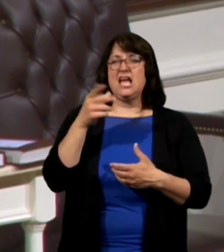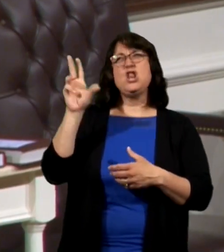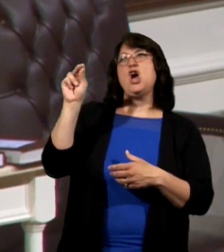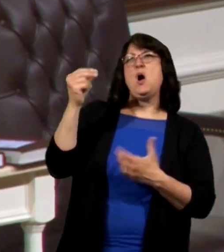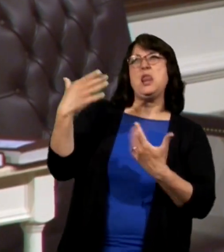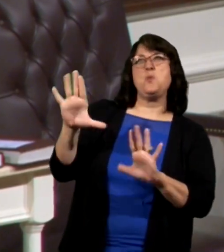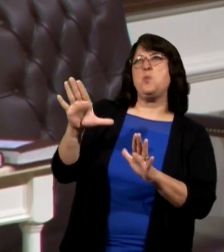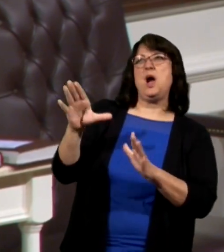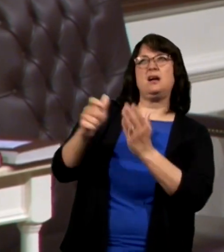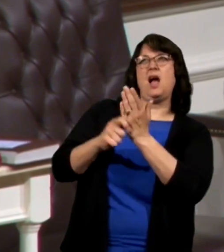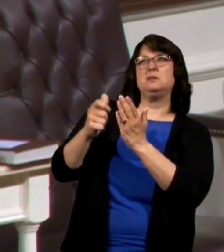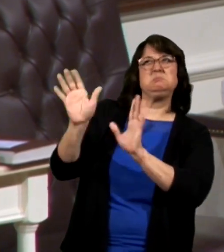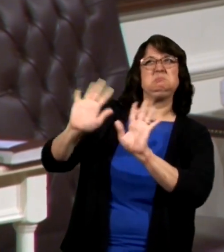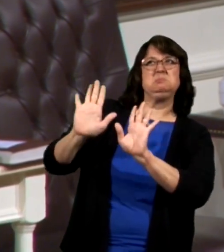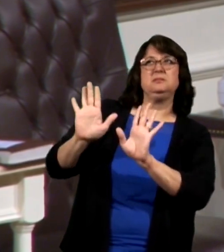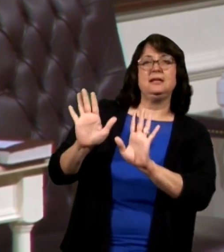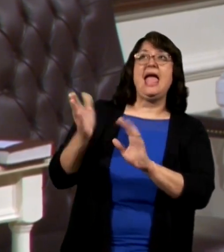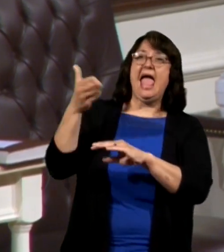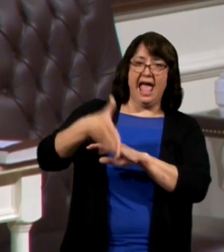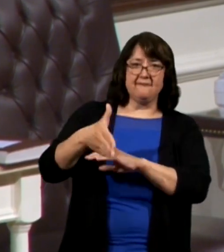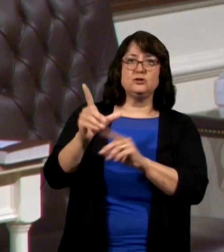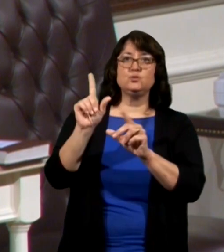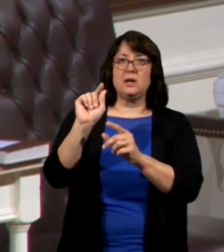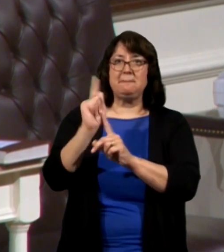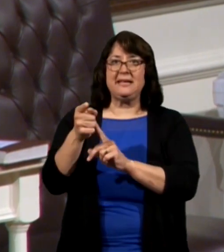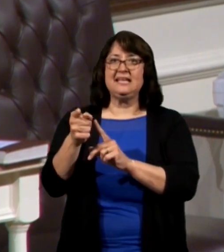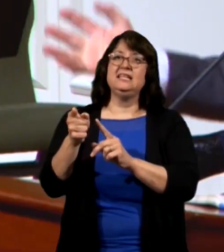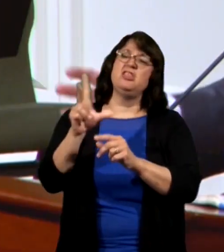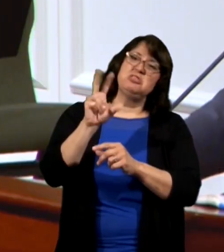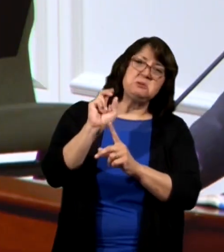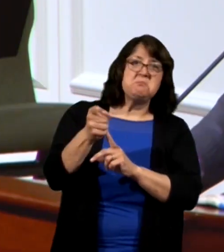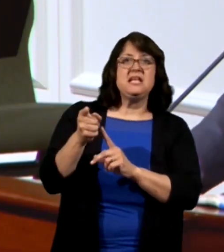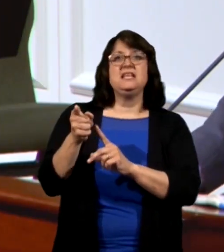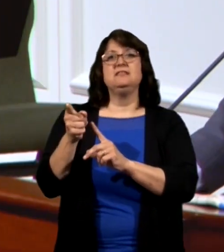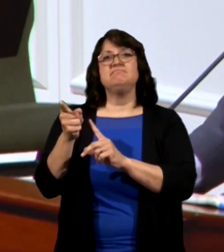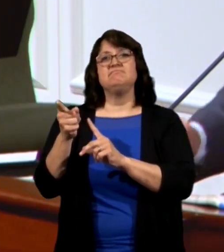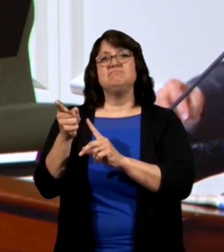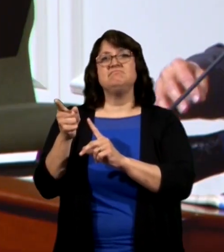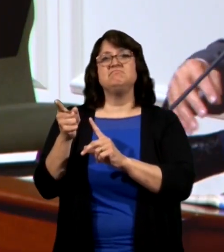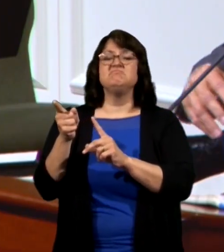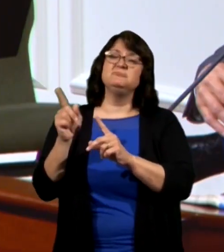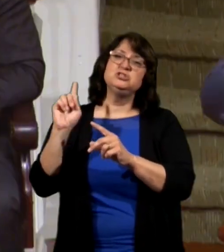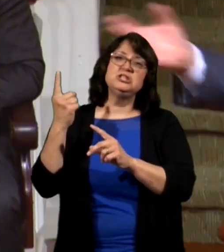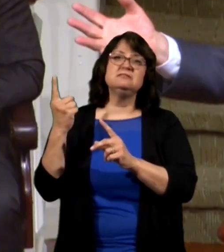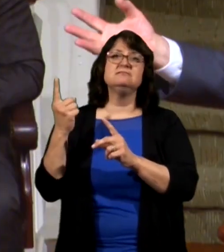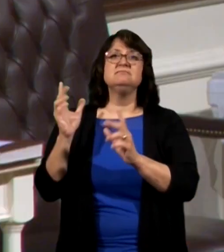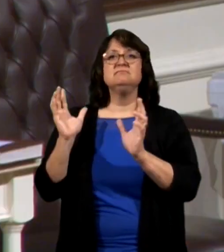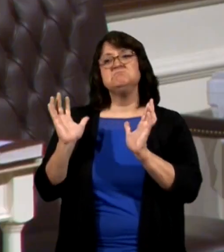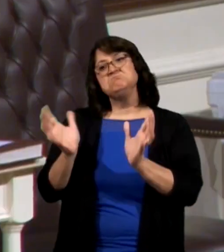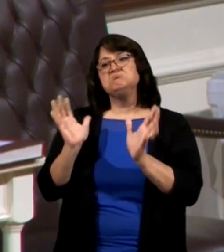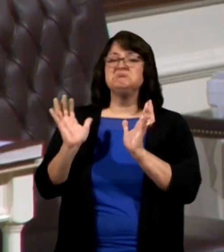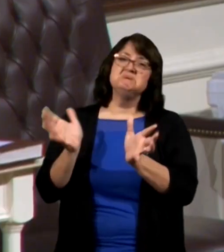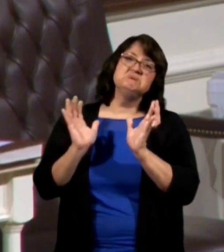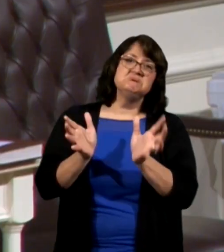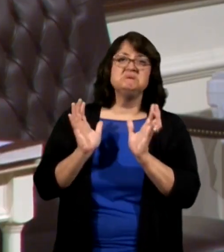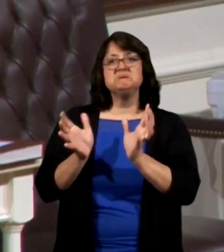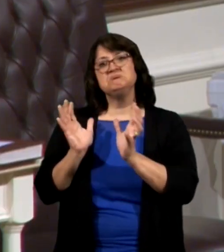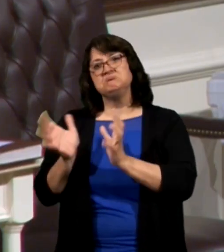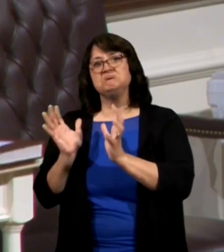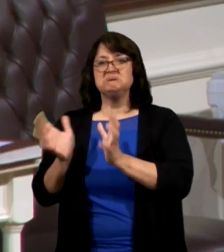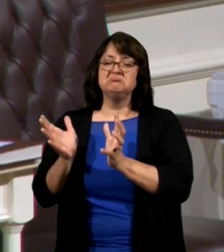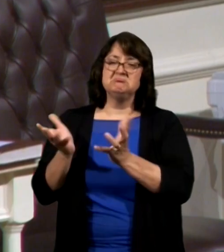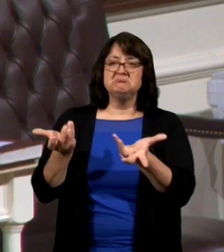gospel tract after a 20 minute 30 minute just spit and whittle at the